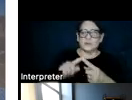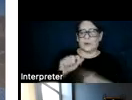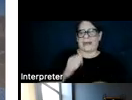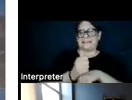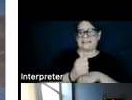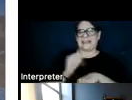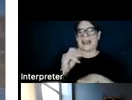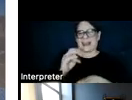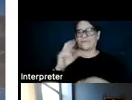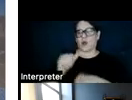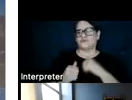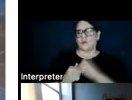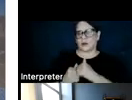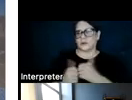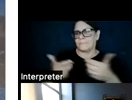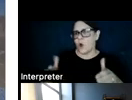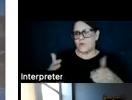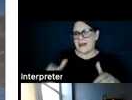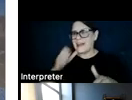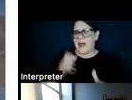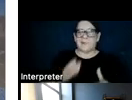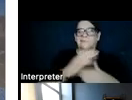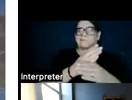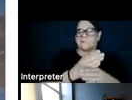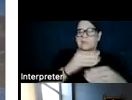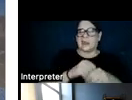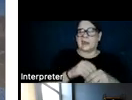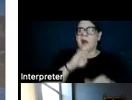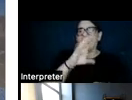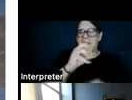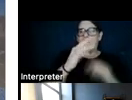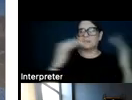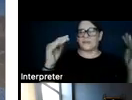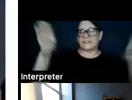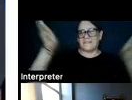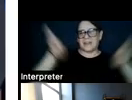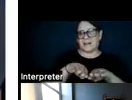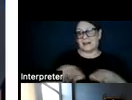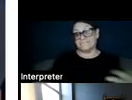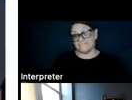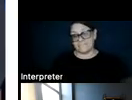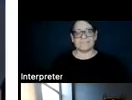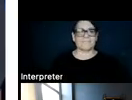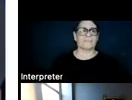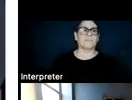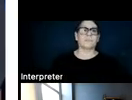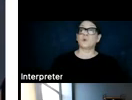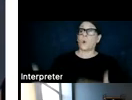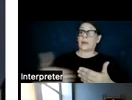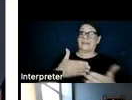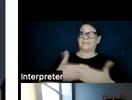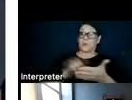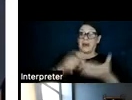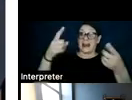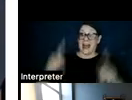infrastructure and not in a biodiverse valley. So even though that happened